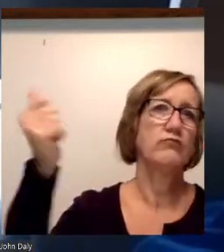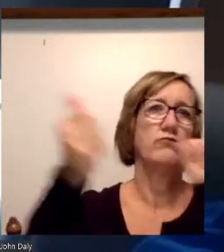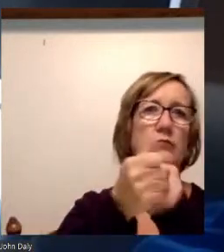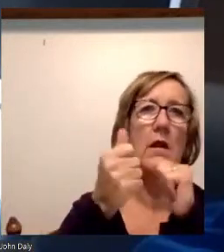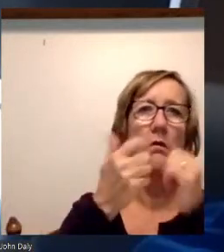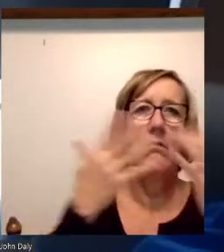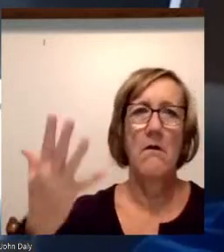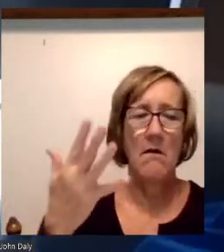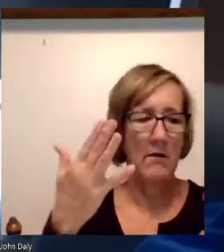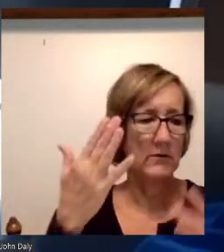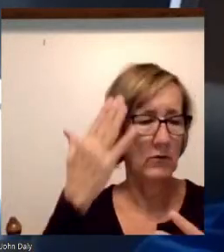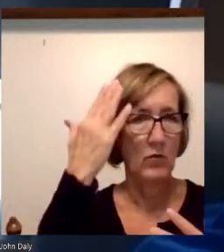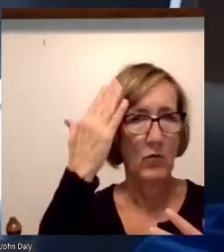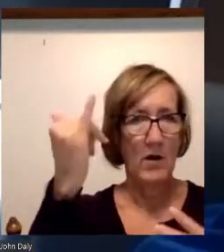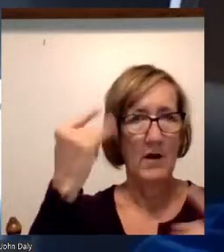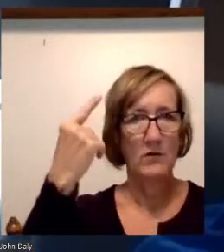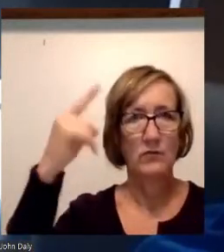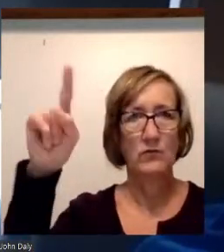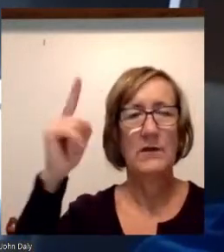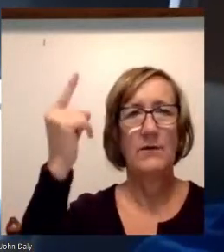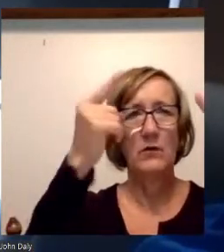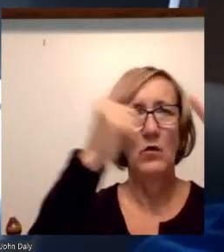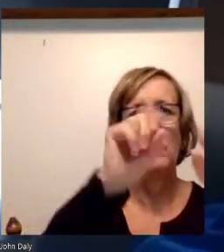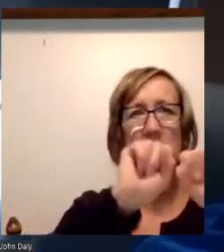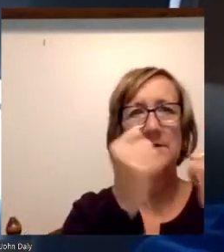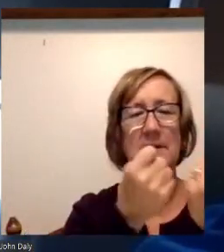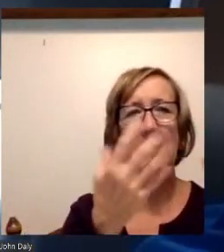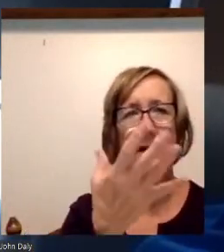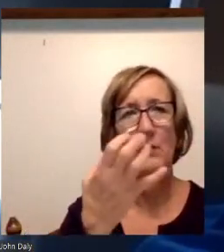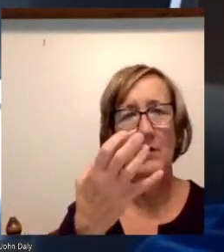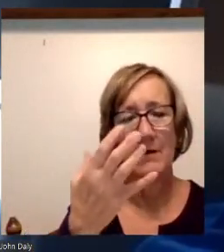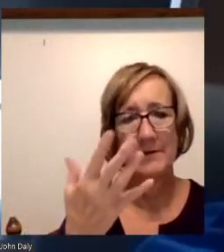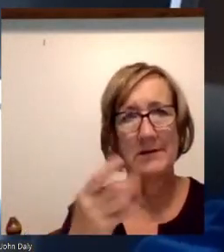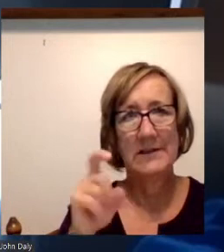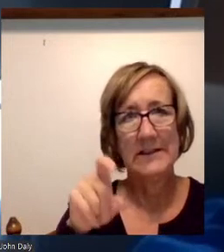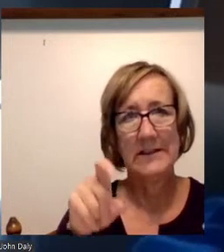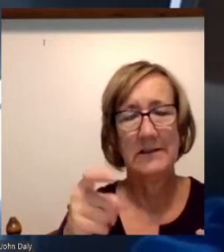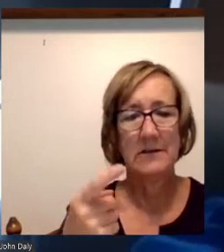in order to achieve the goals that society warrants us to achieve.